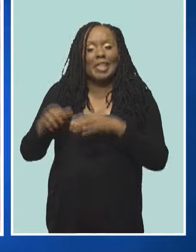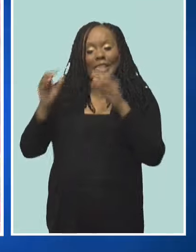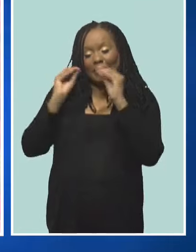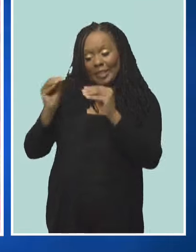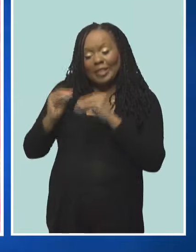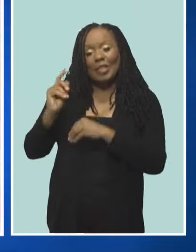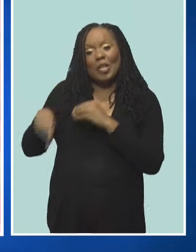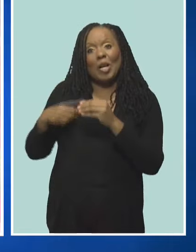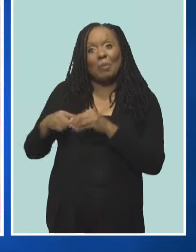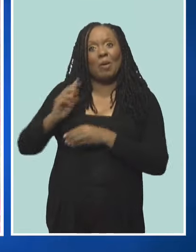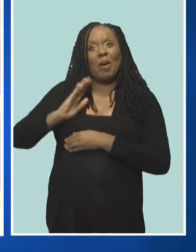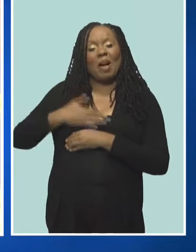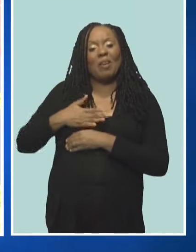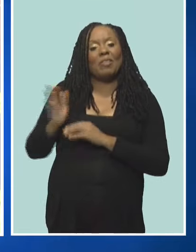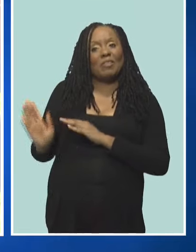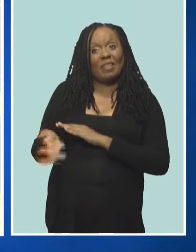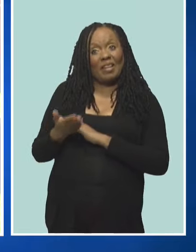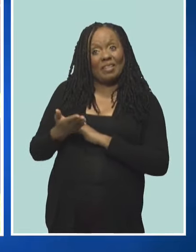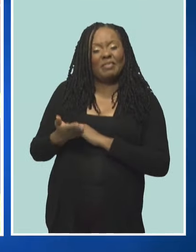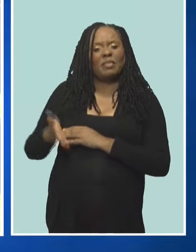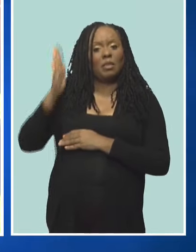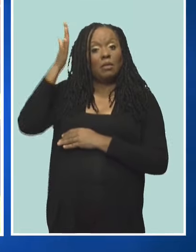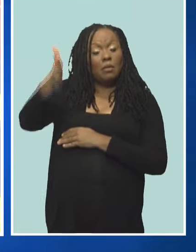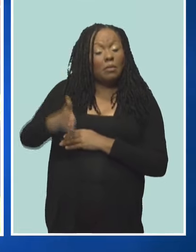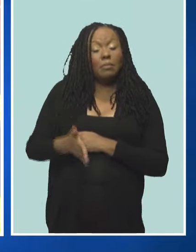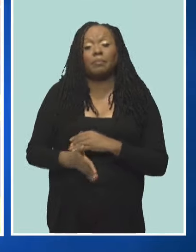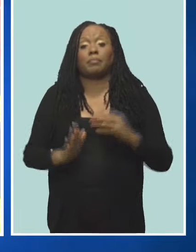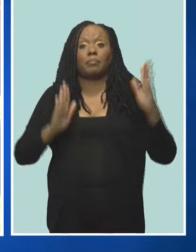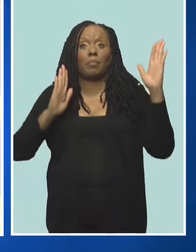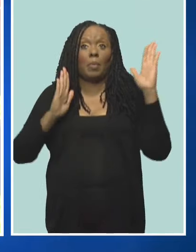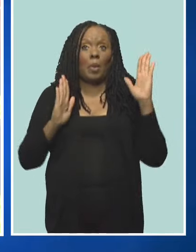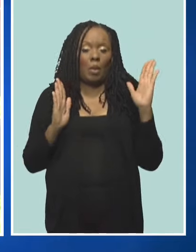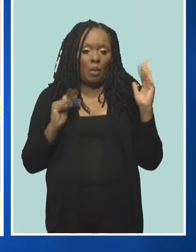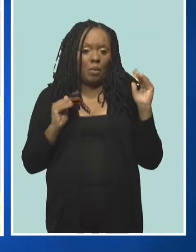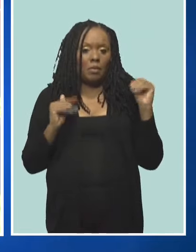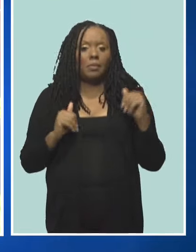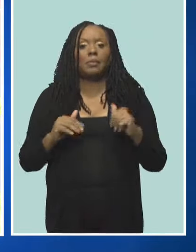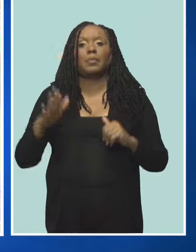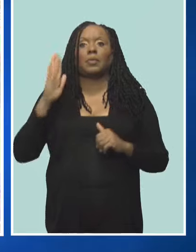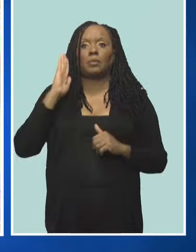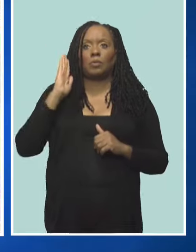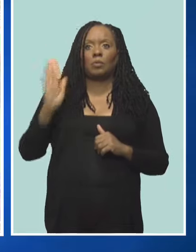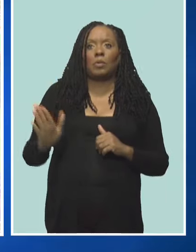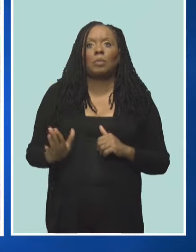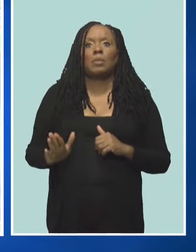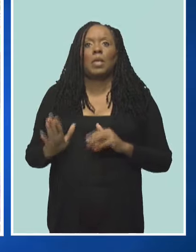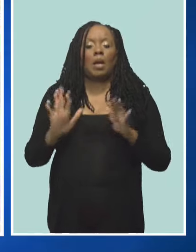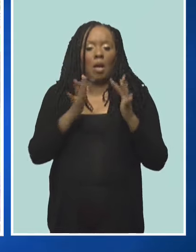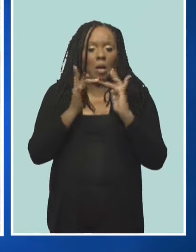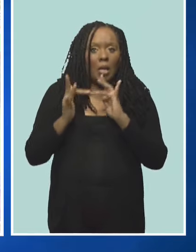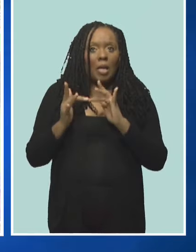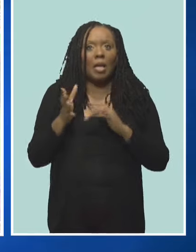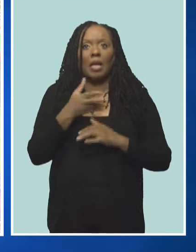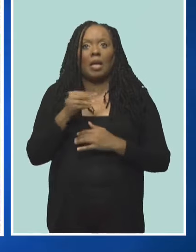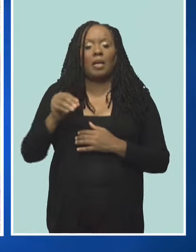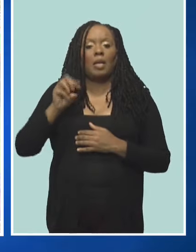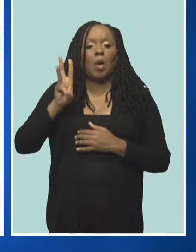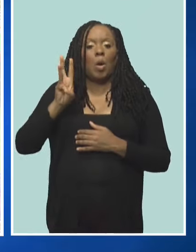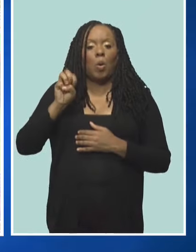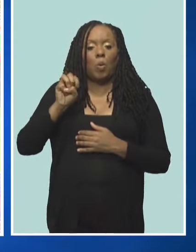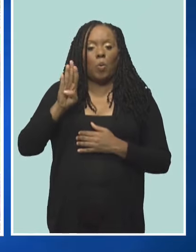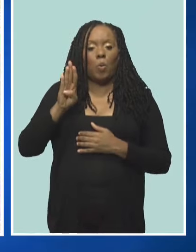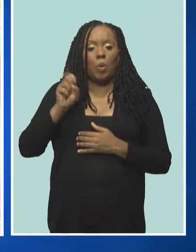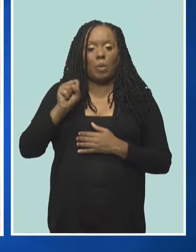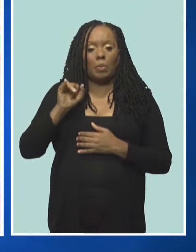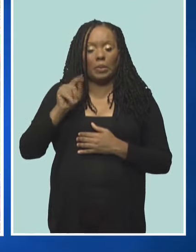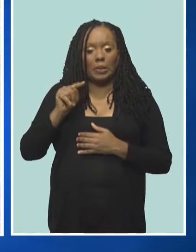in the future, I'm hoping to get the game on the Play Store and also get it on the website, where people can